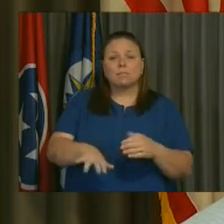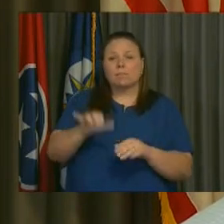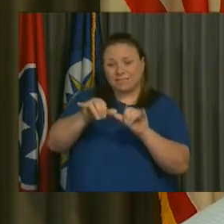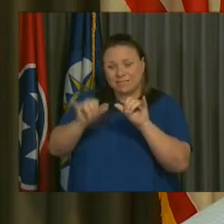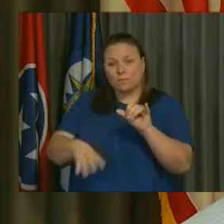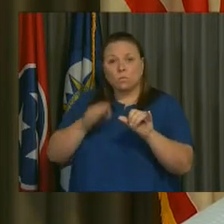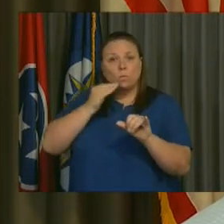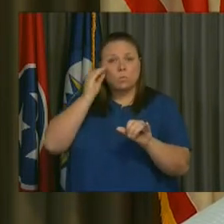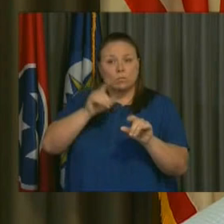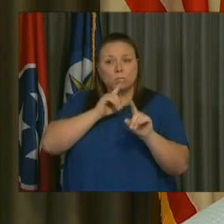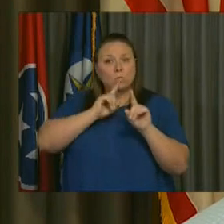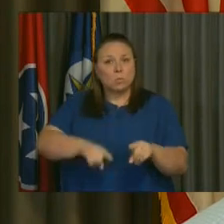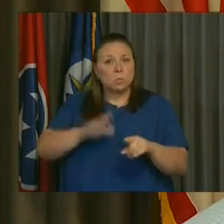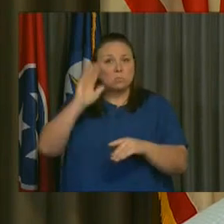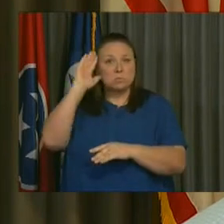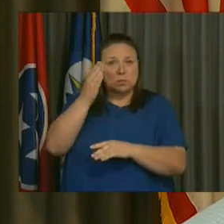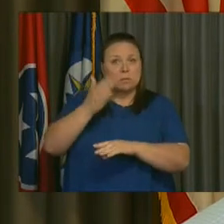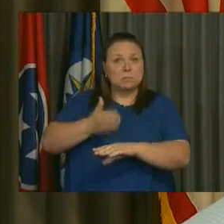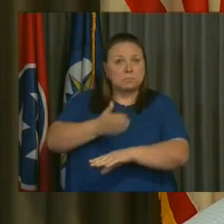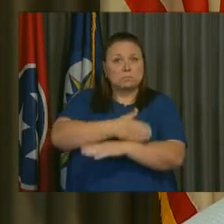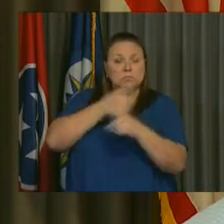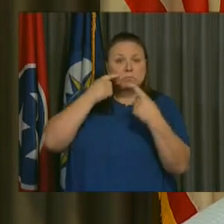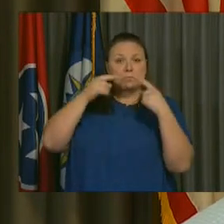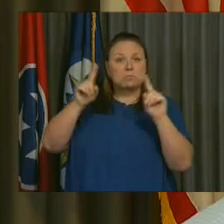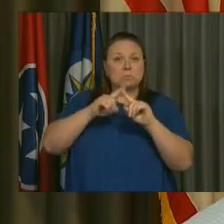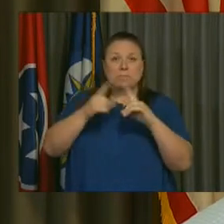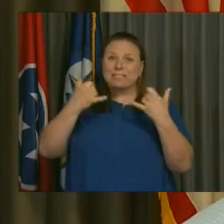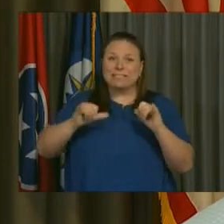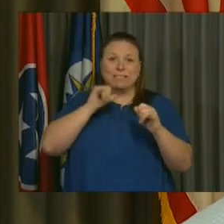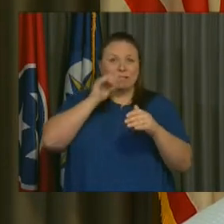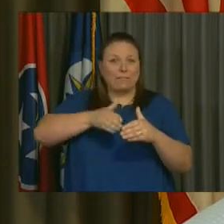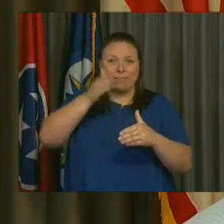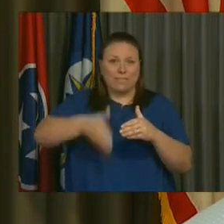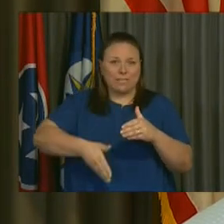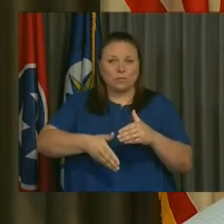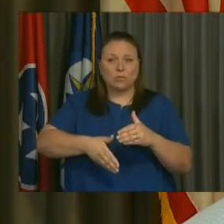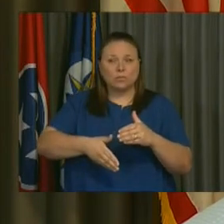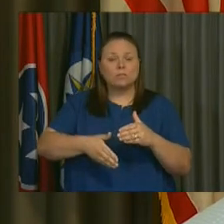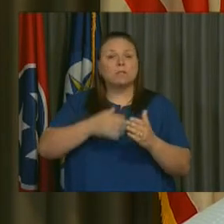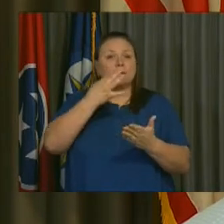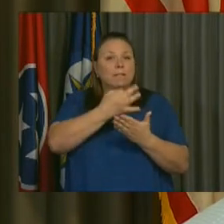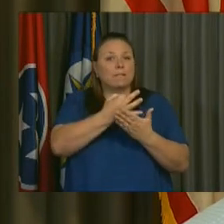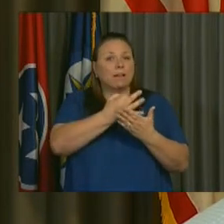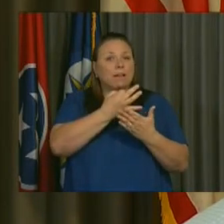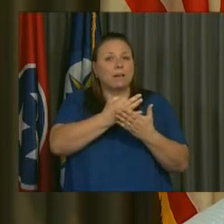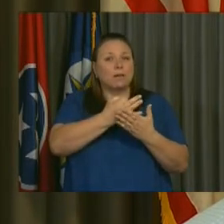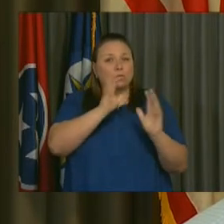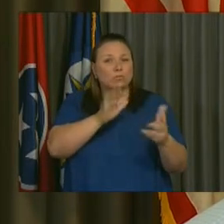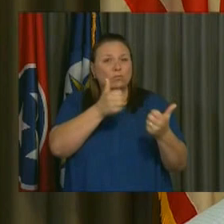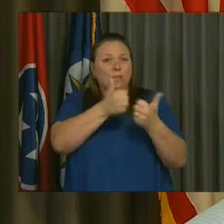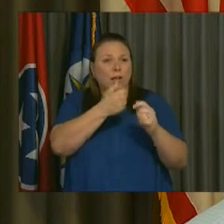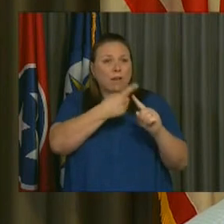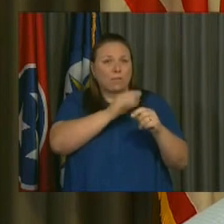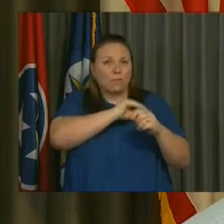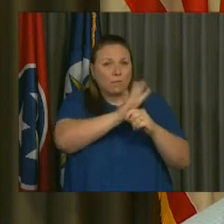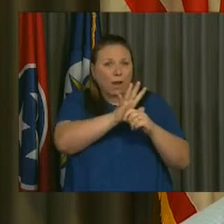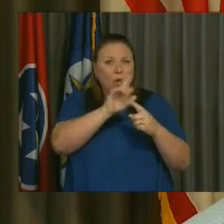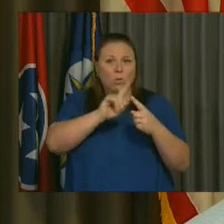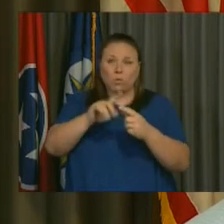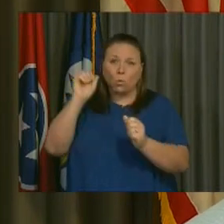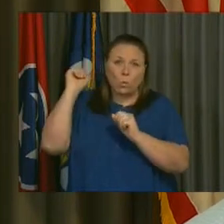-home order appears to be working, but we're a long way from being out of the woods. The financial challenges from the virus to